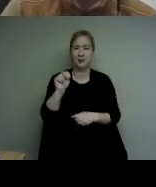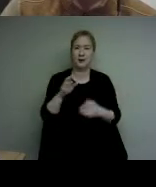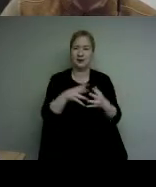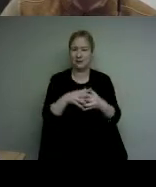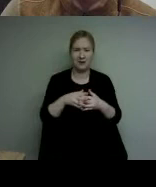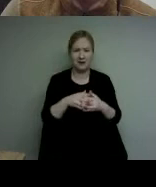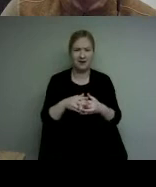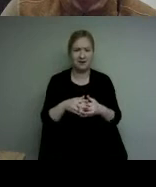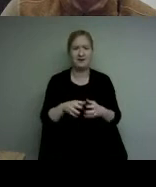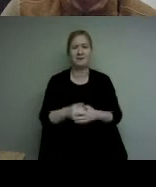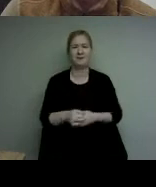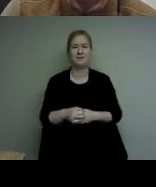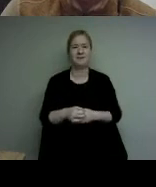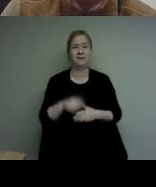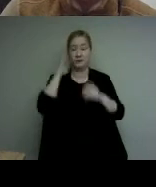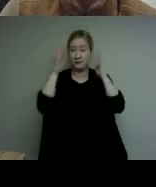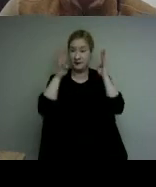creative in order to achieve inclusion